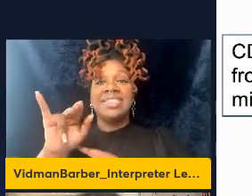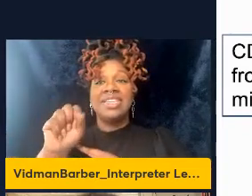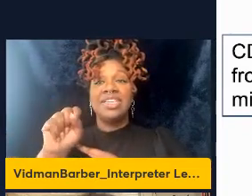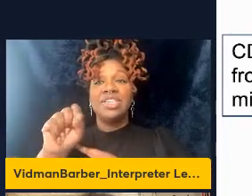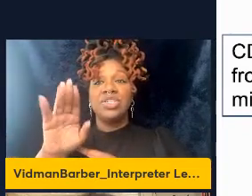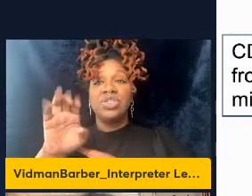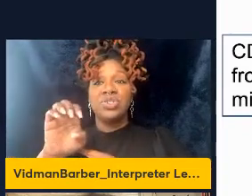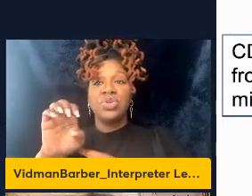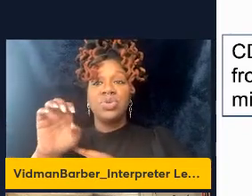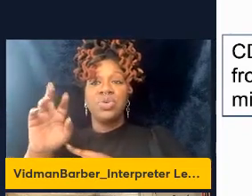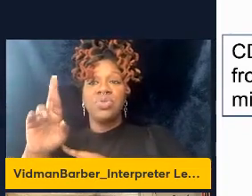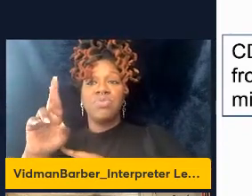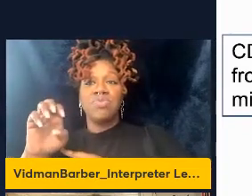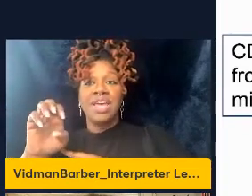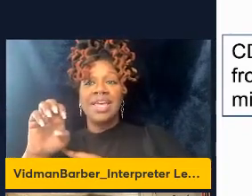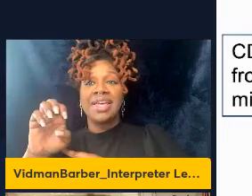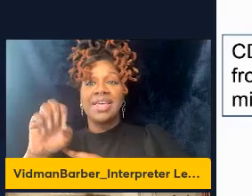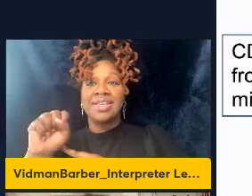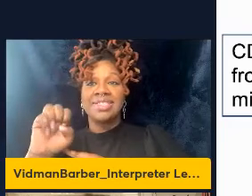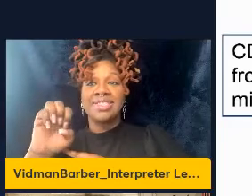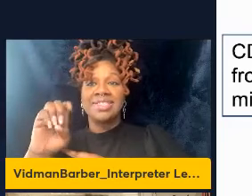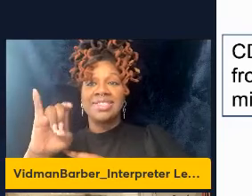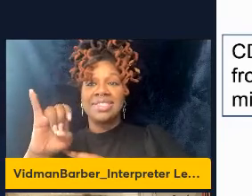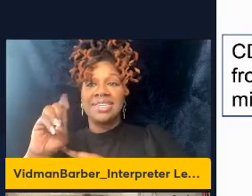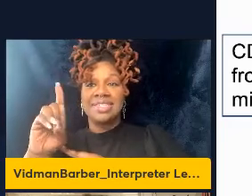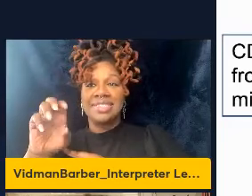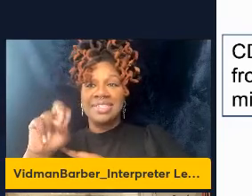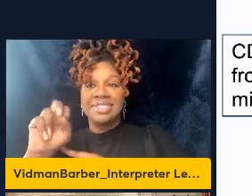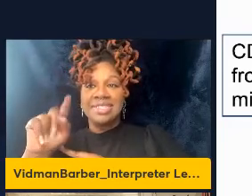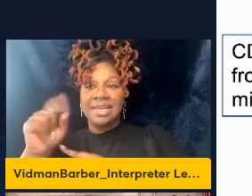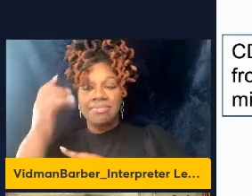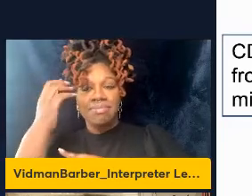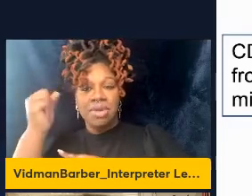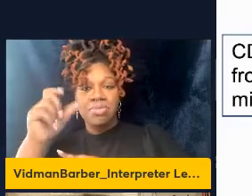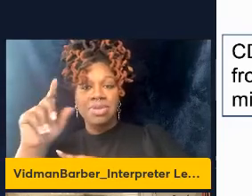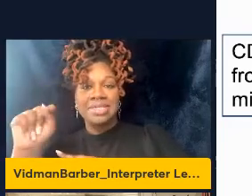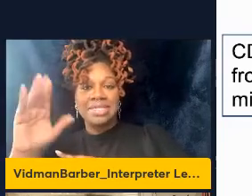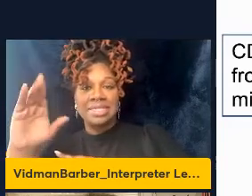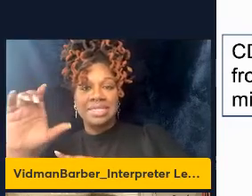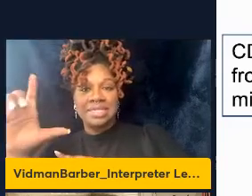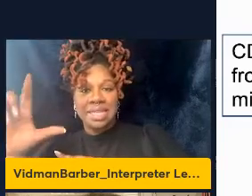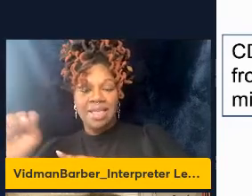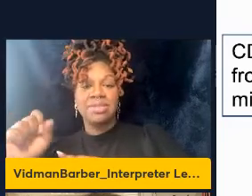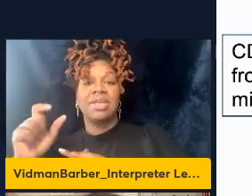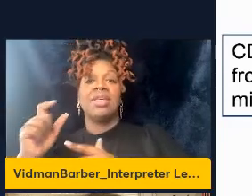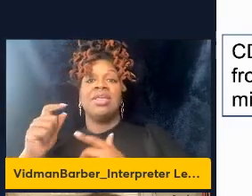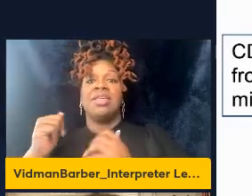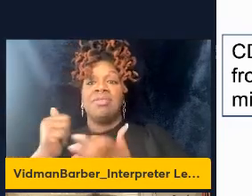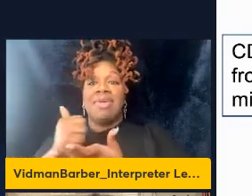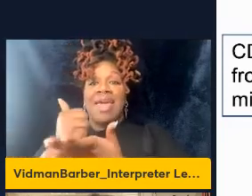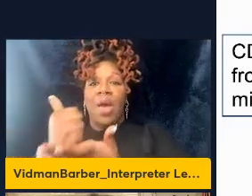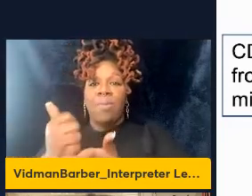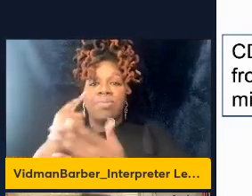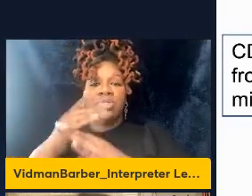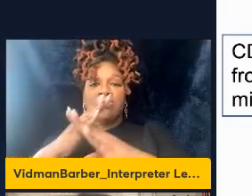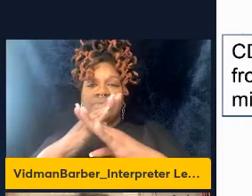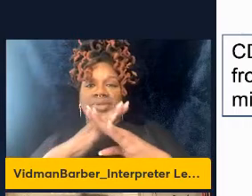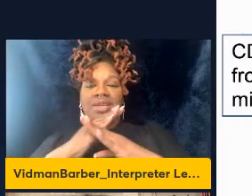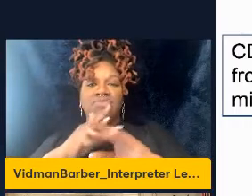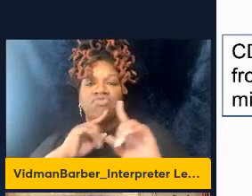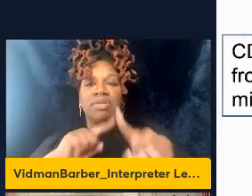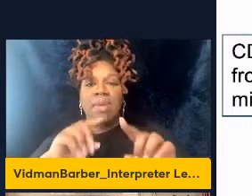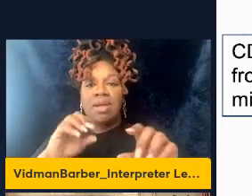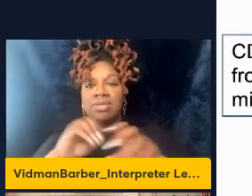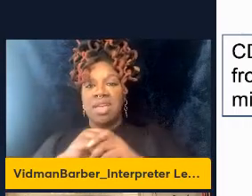-cells in the lungs have been increasingly appreciated as key components of protective responses in the